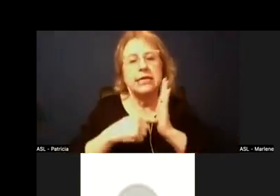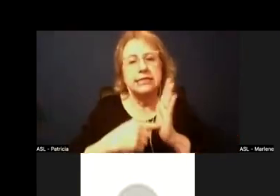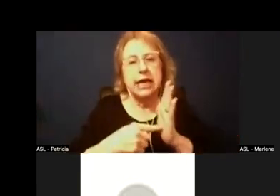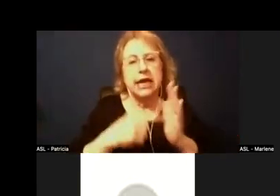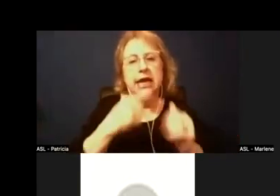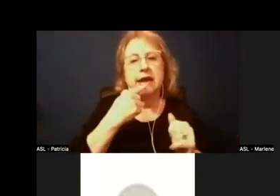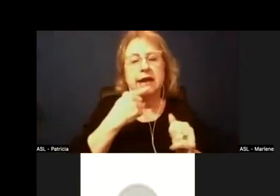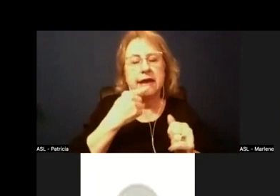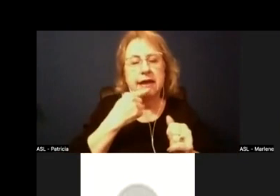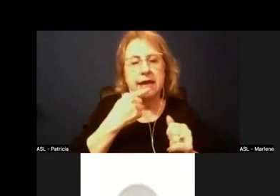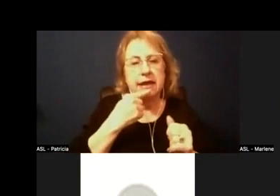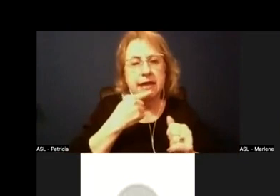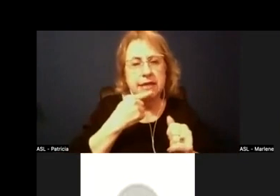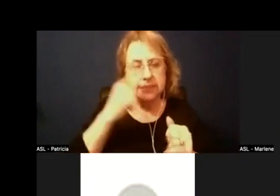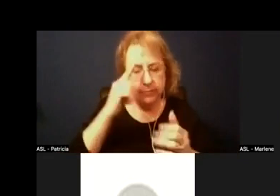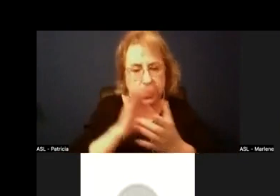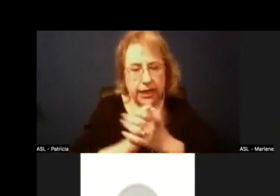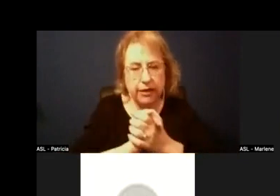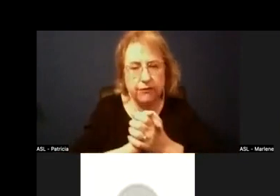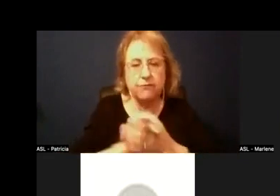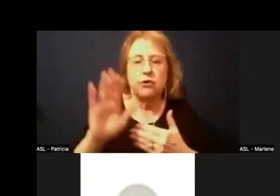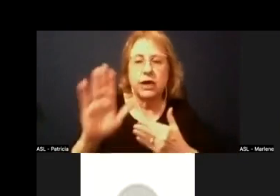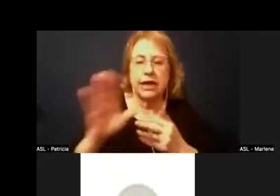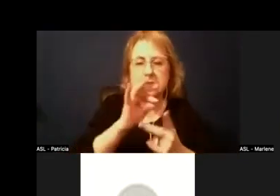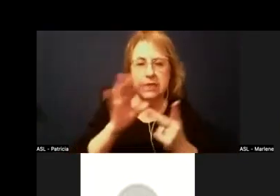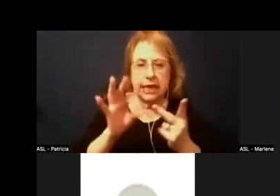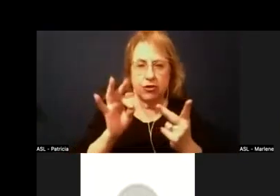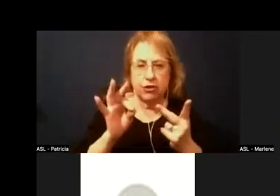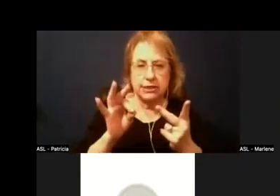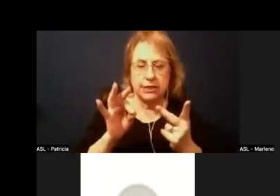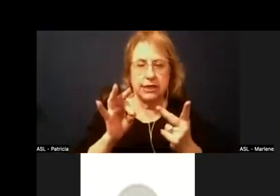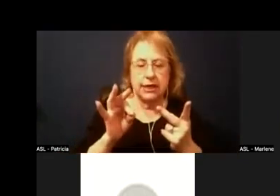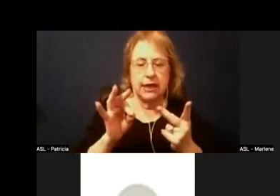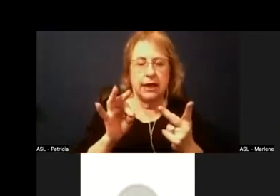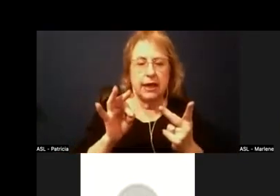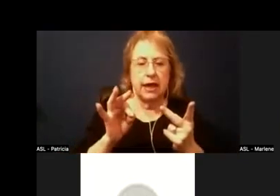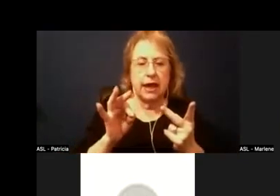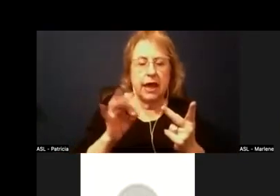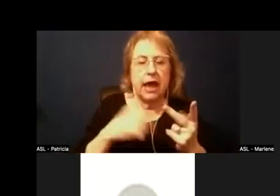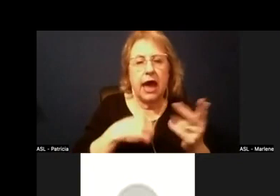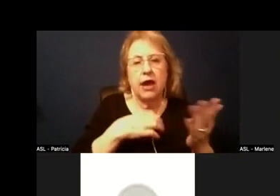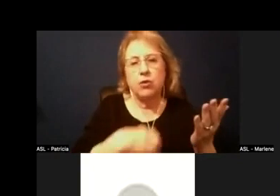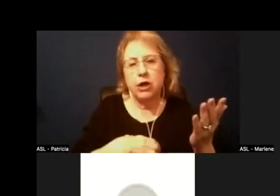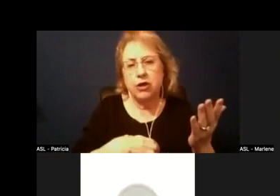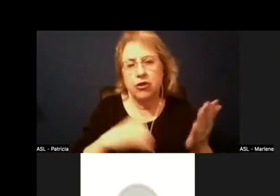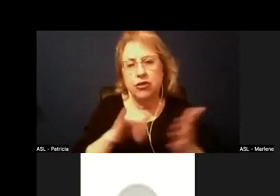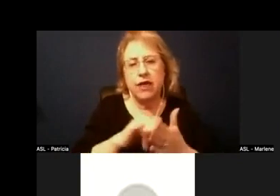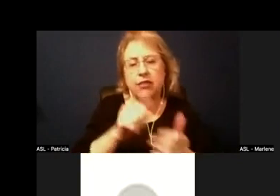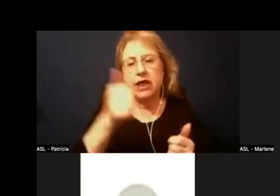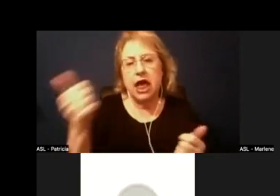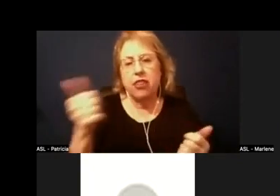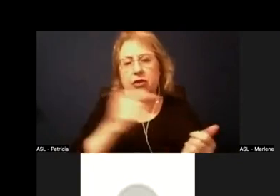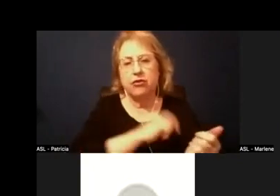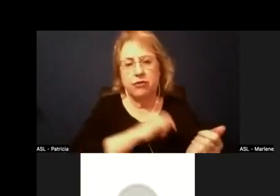his justification for his selections and ordering those and i wish that the other trustees would have